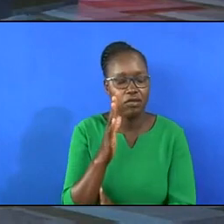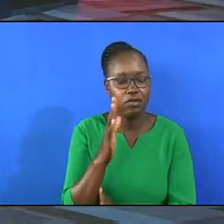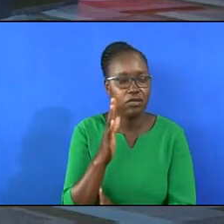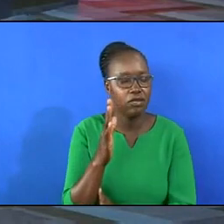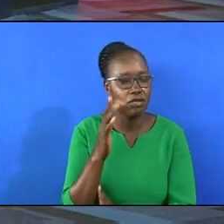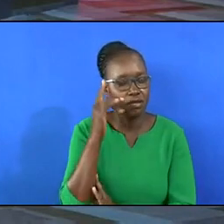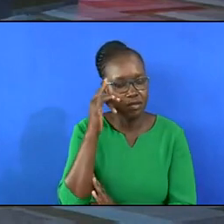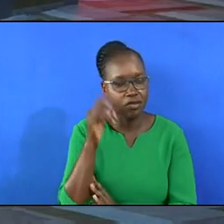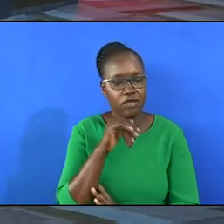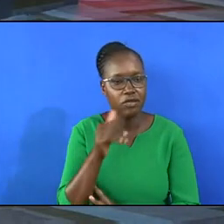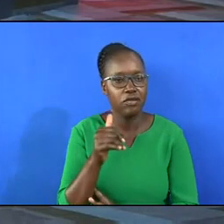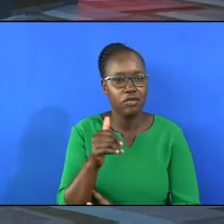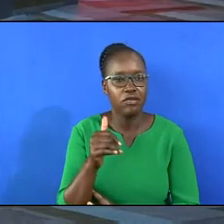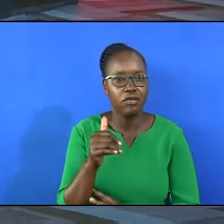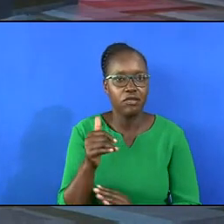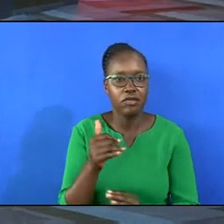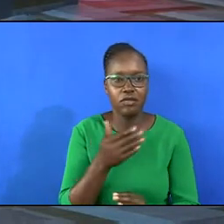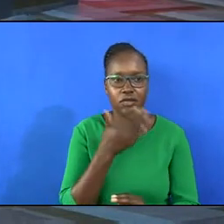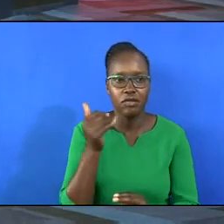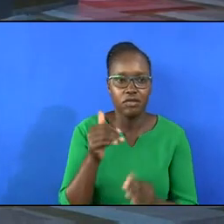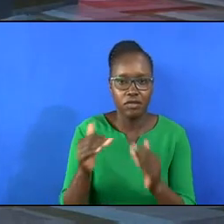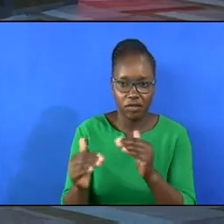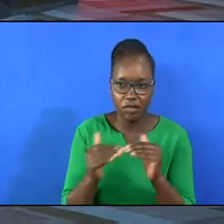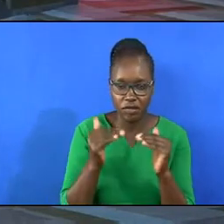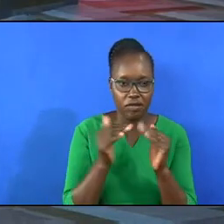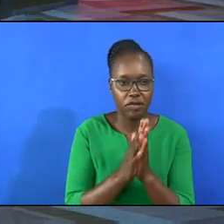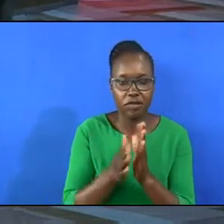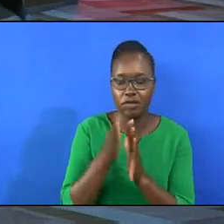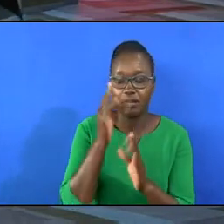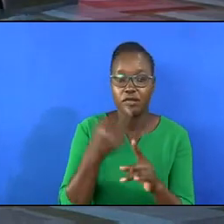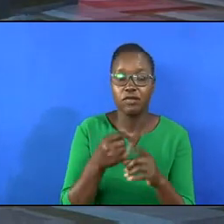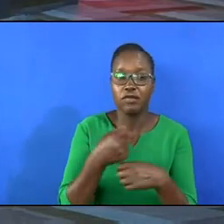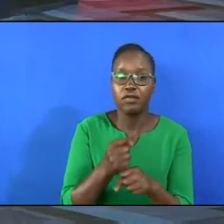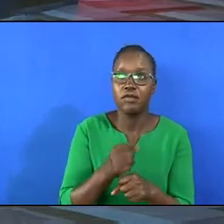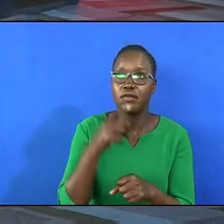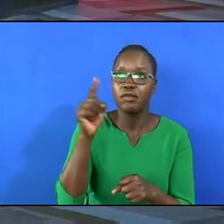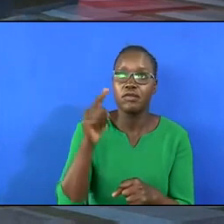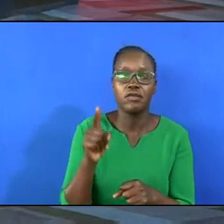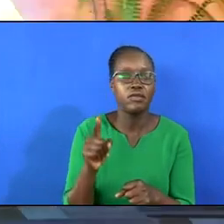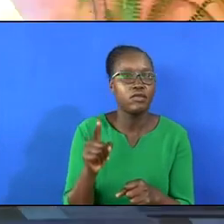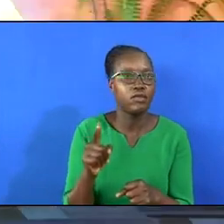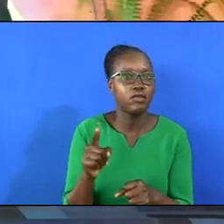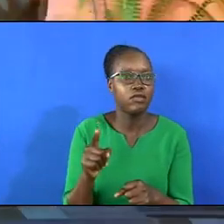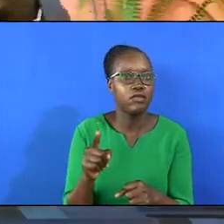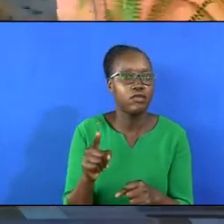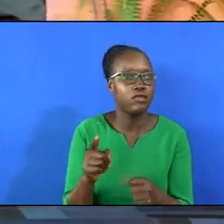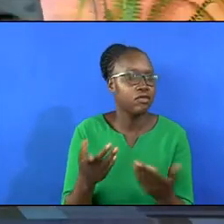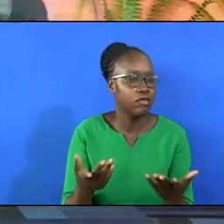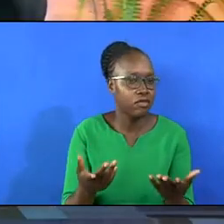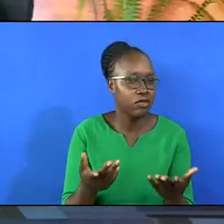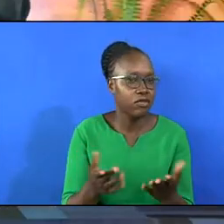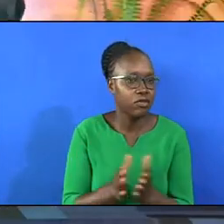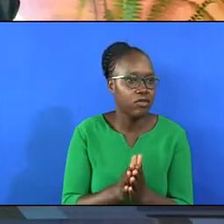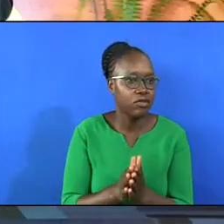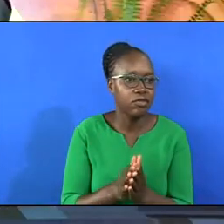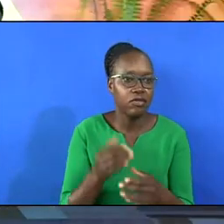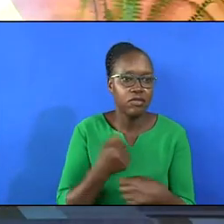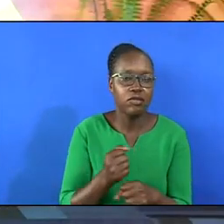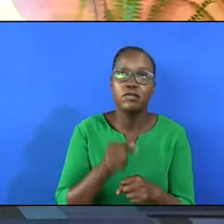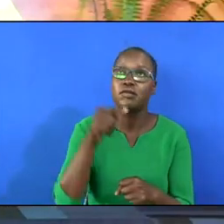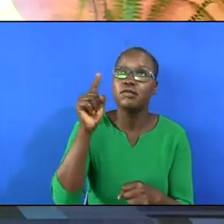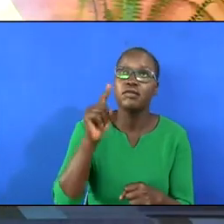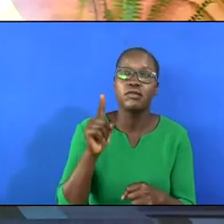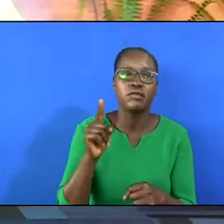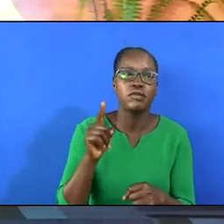thought it not to be equal with God but made himself of no reputation. That's what he says. He made